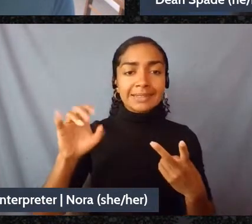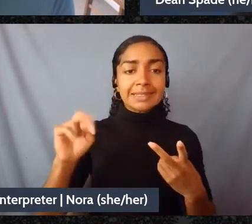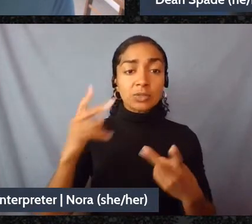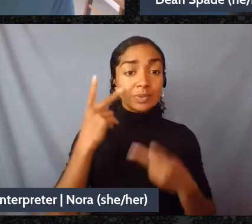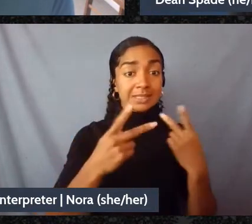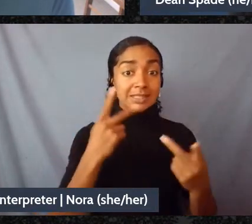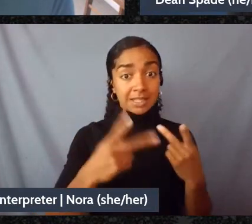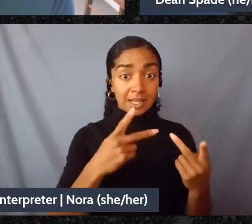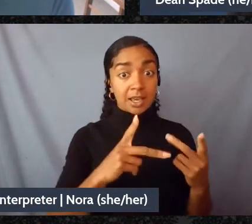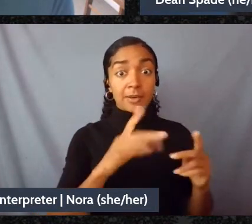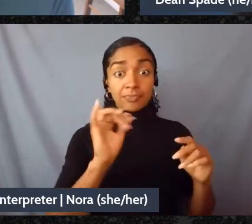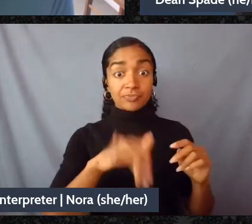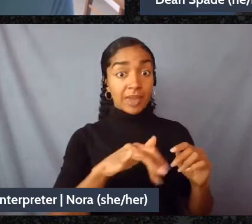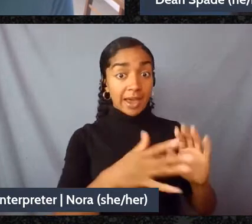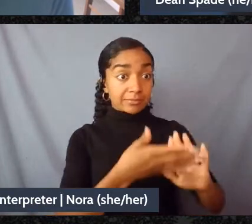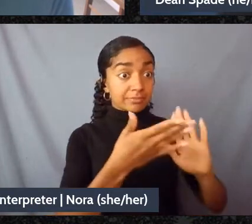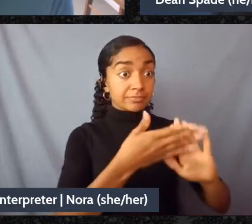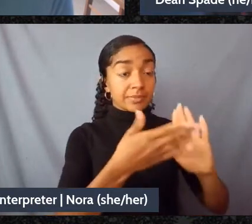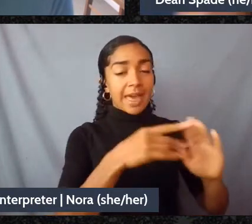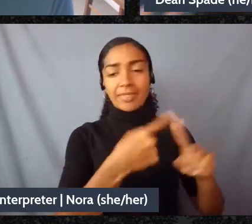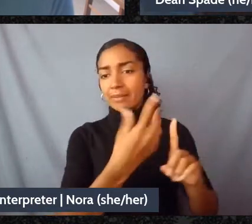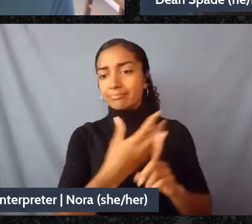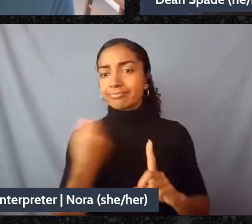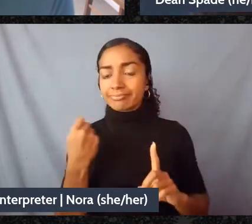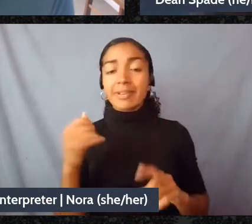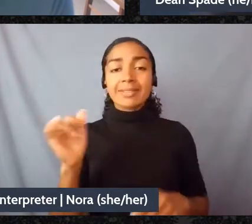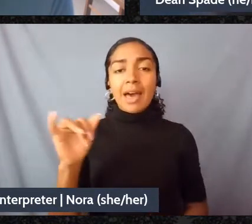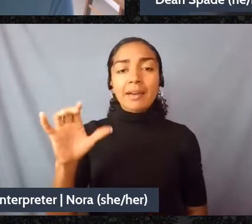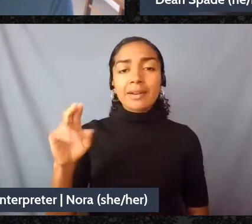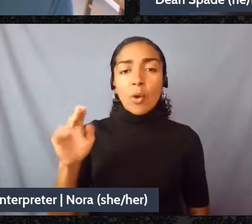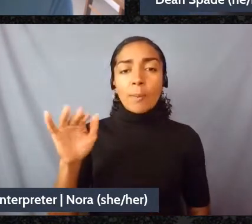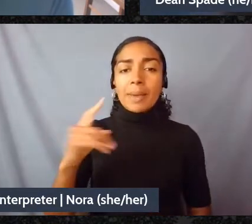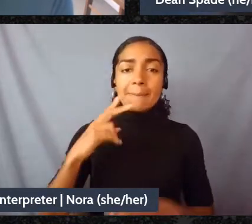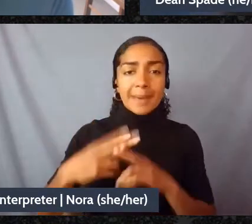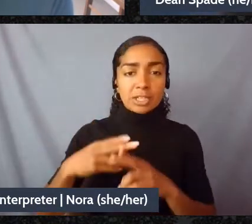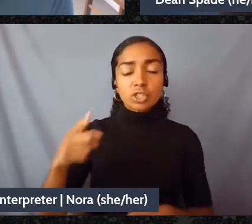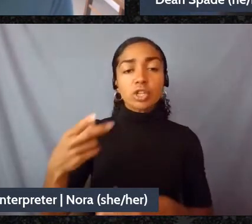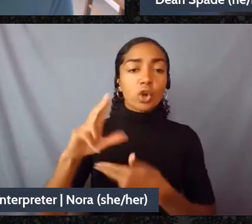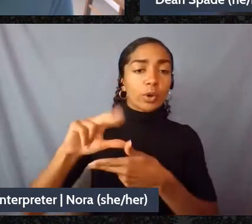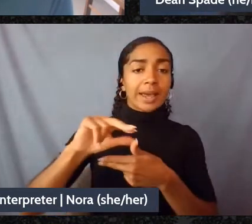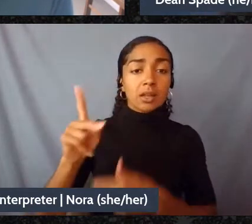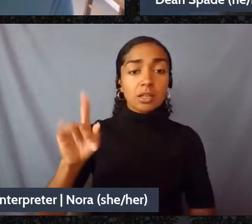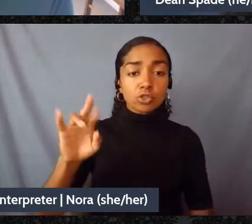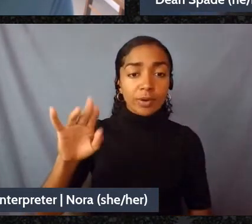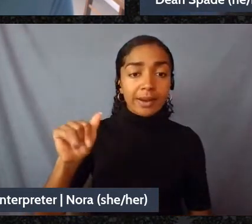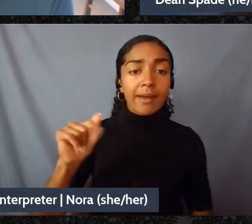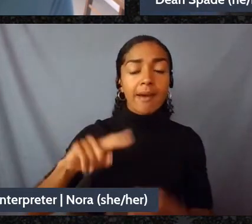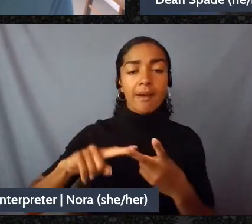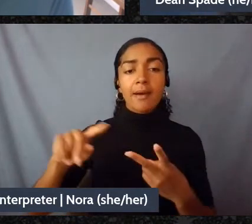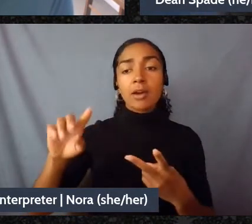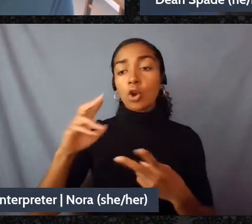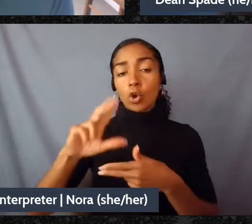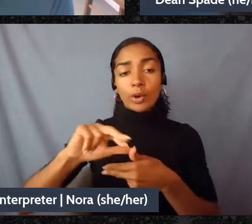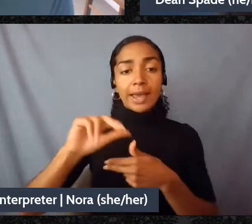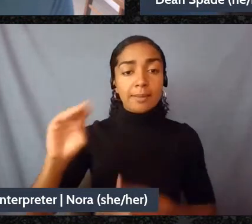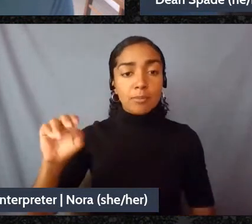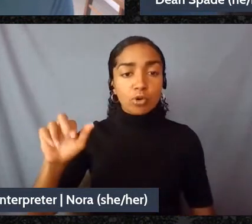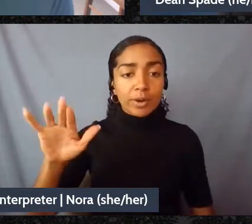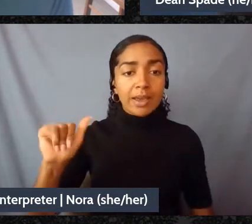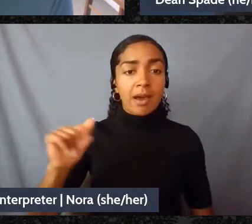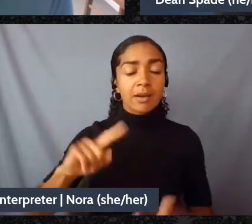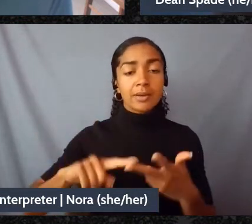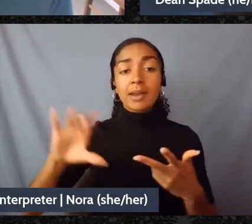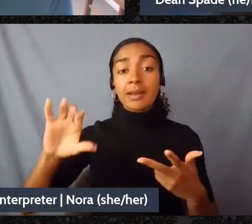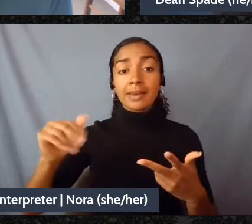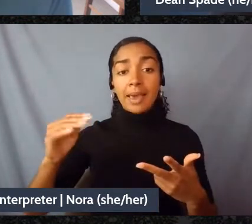that Naomi was talking about that we can see in Hurricane Katrina and Hurricane Maria and the campfire so so those you know I don't have a lot of